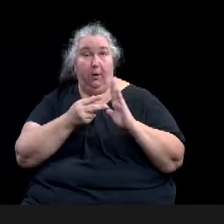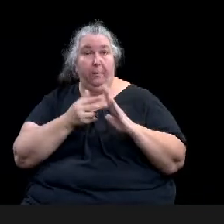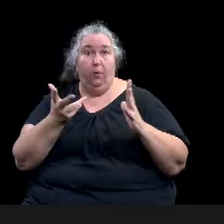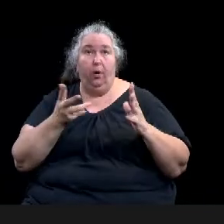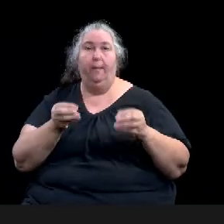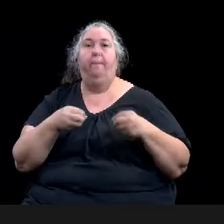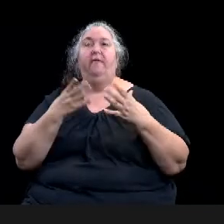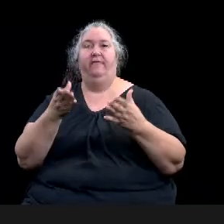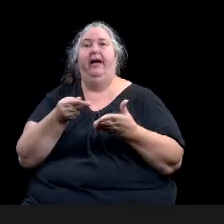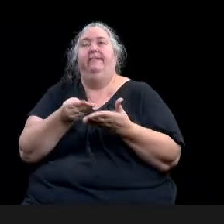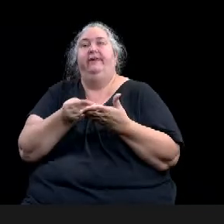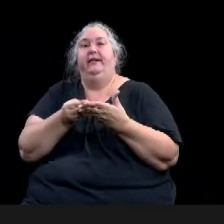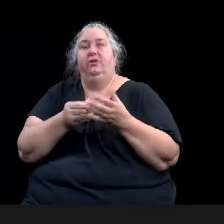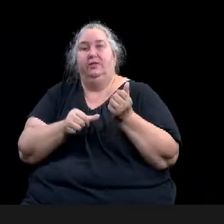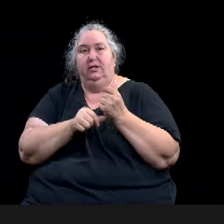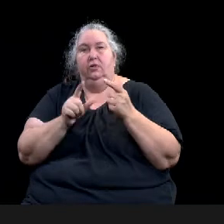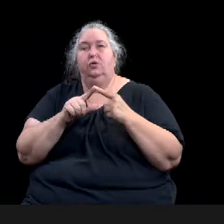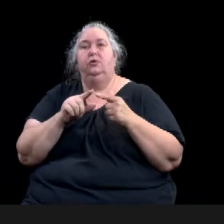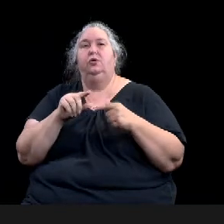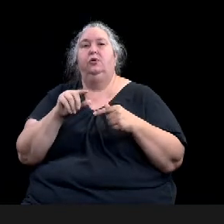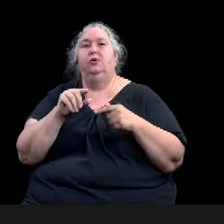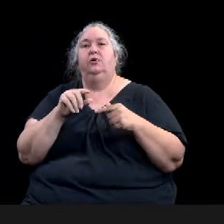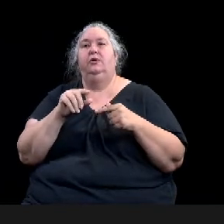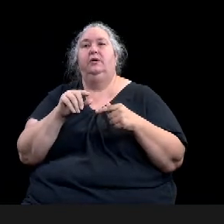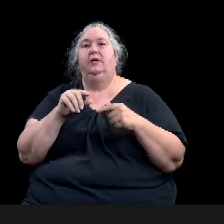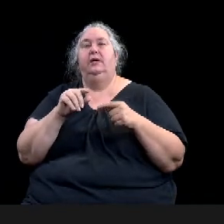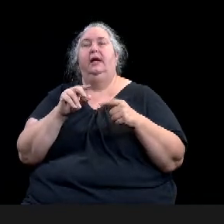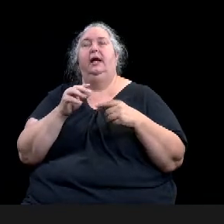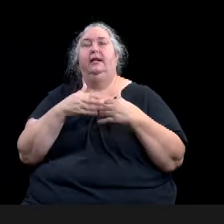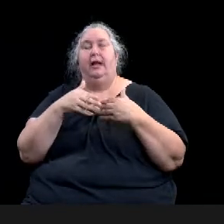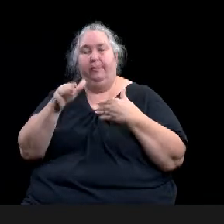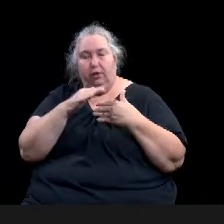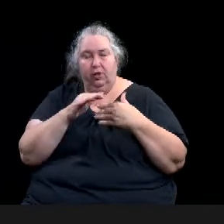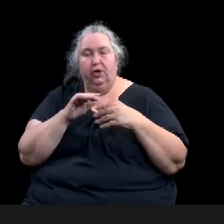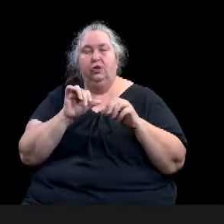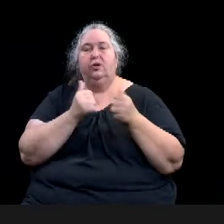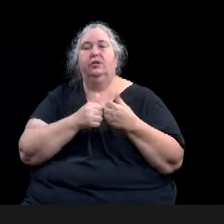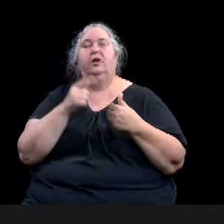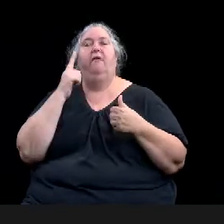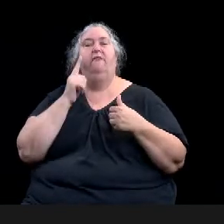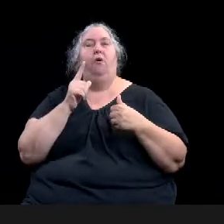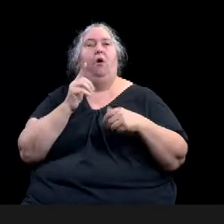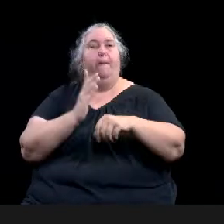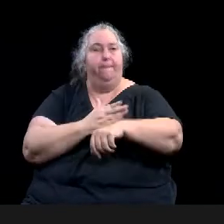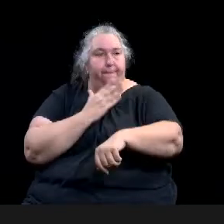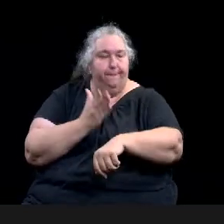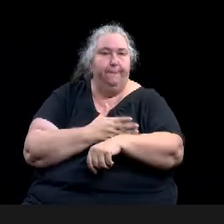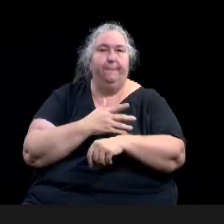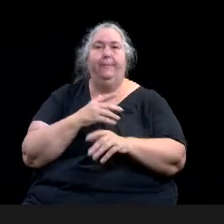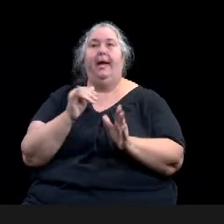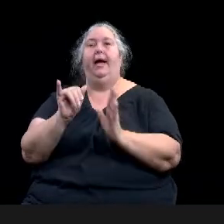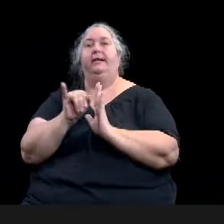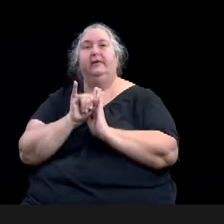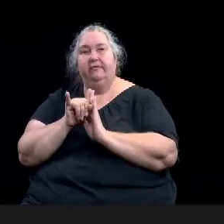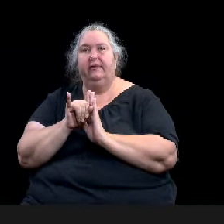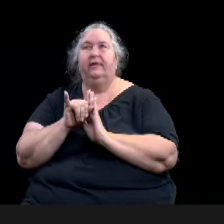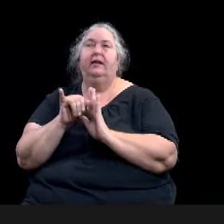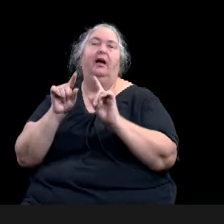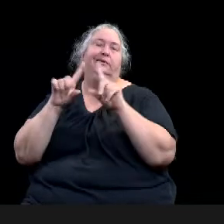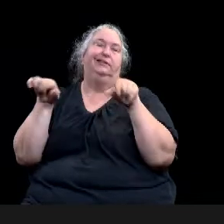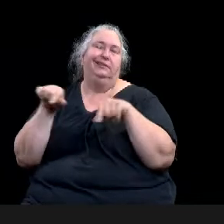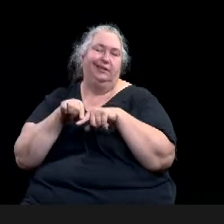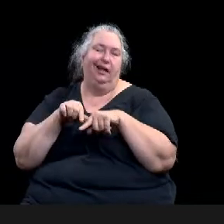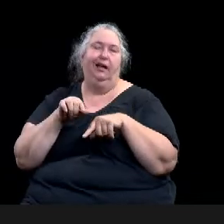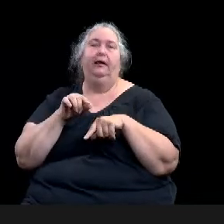projects, and just community-based projects that have a public purpose and do a public good. we are recommending a matching